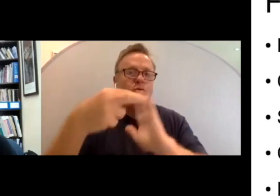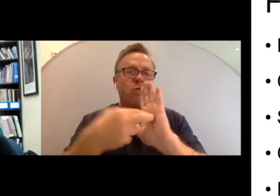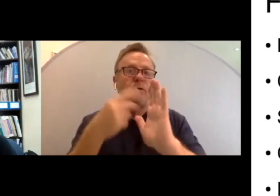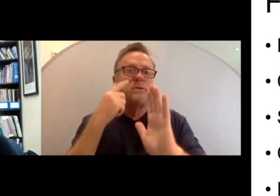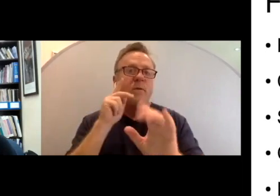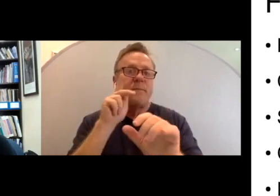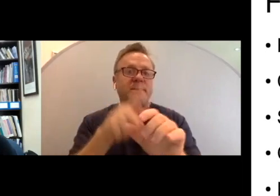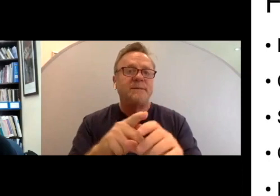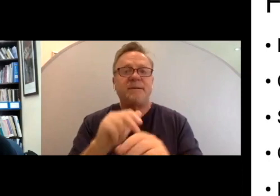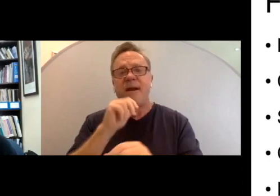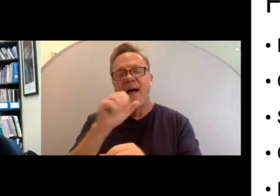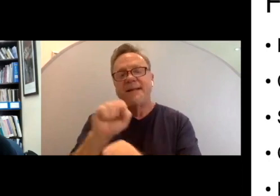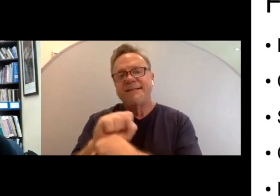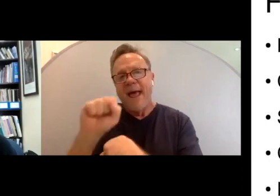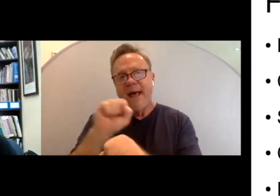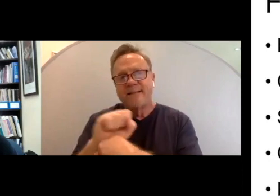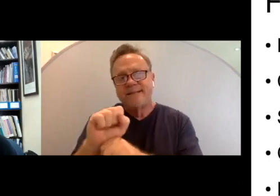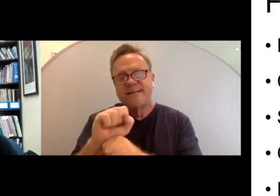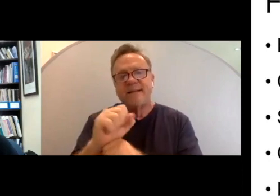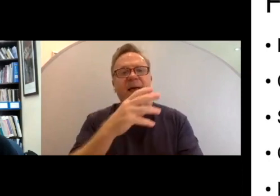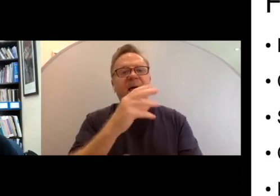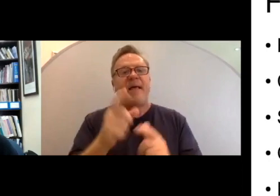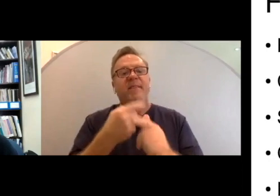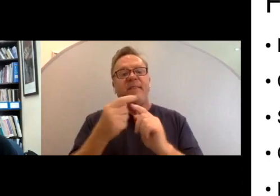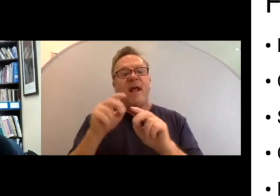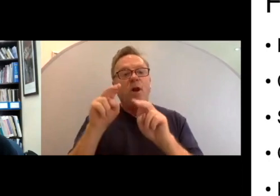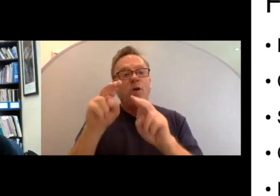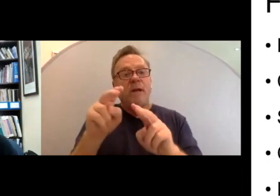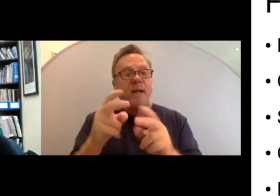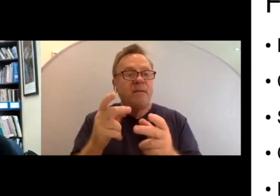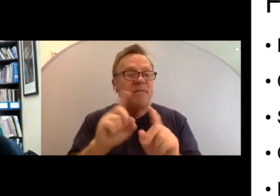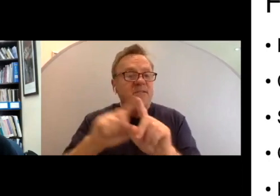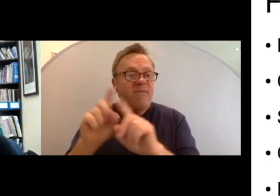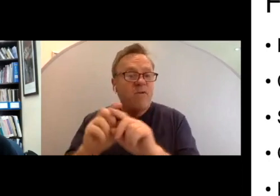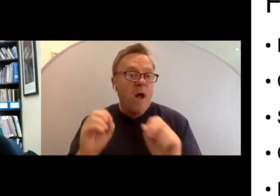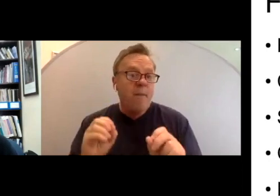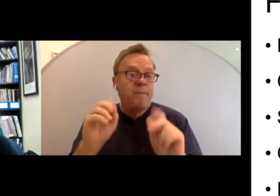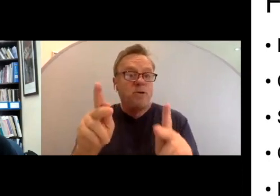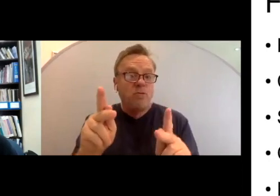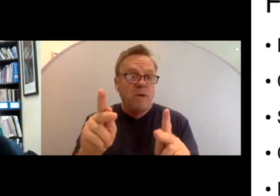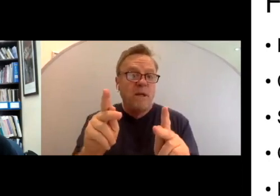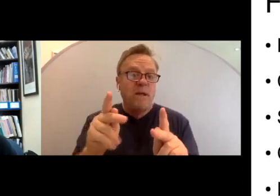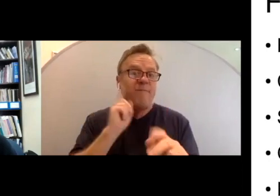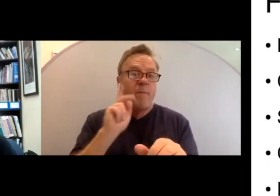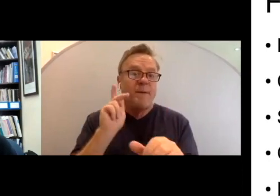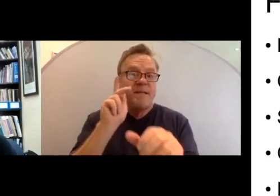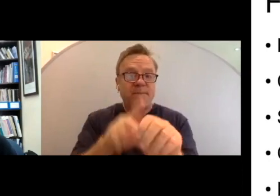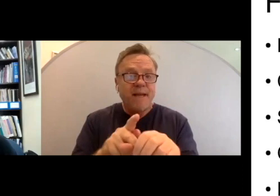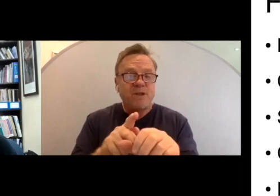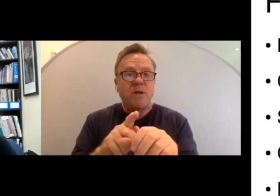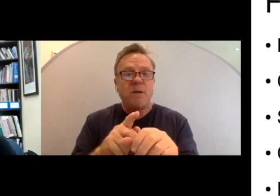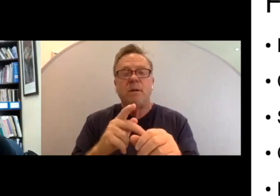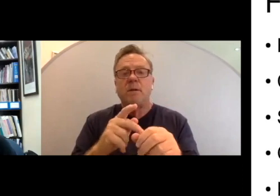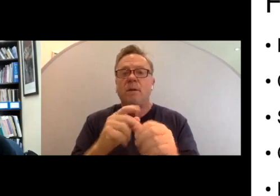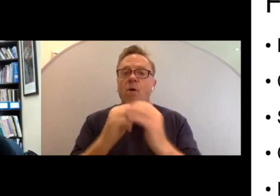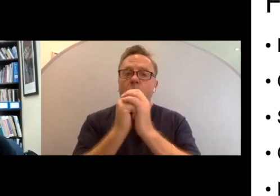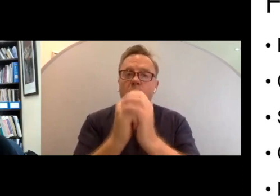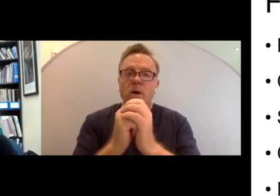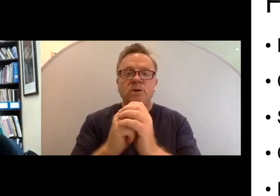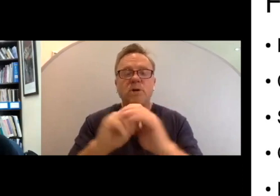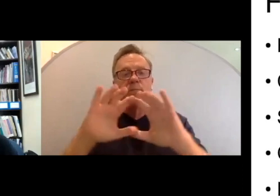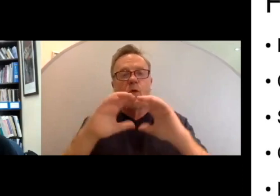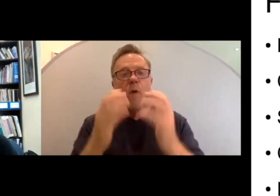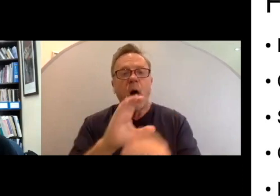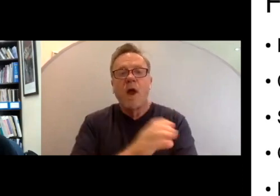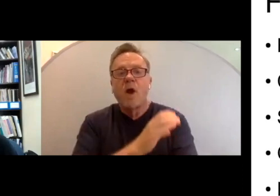rather than tasks. And then looking at the different opportunities for participation, there's worship, choir, social